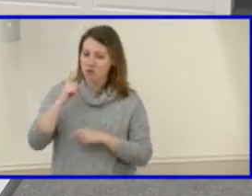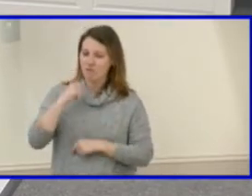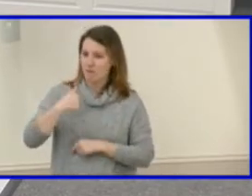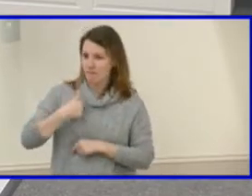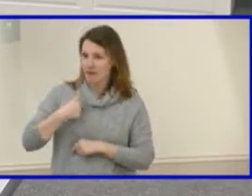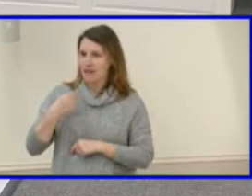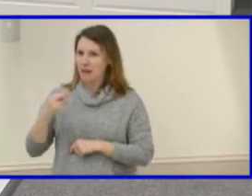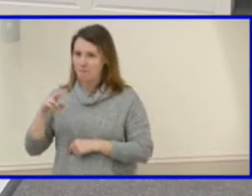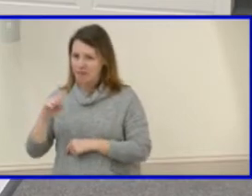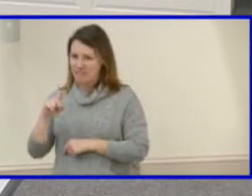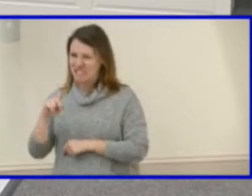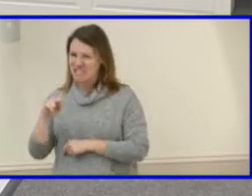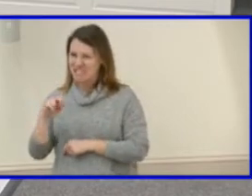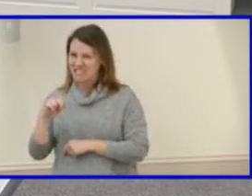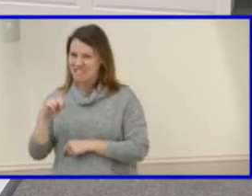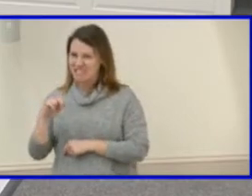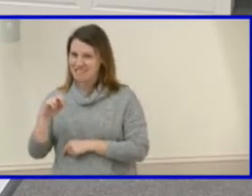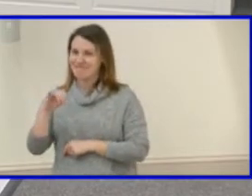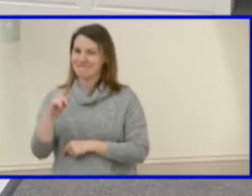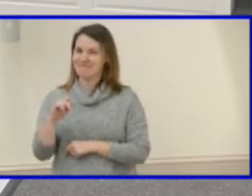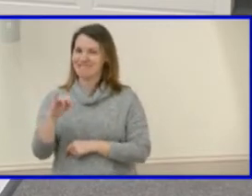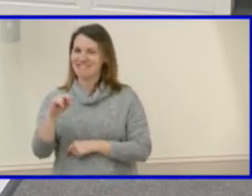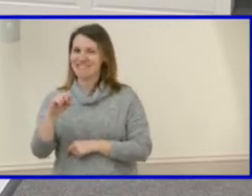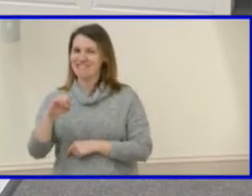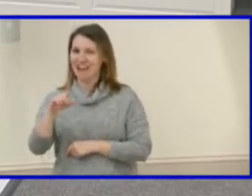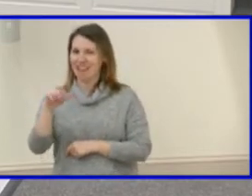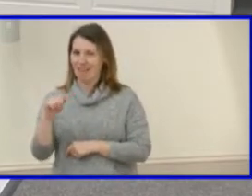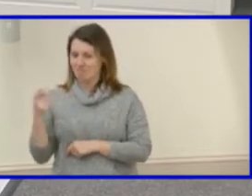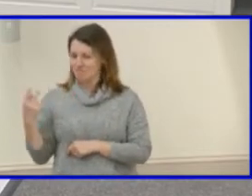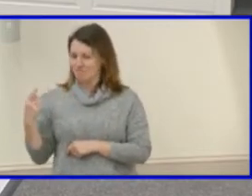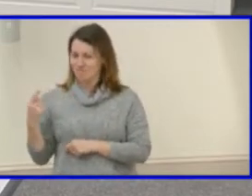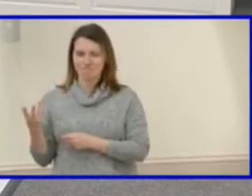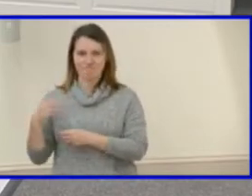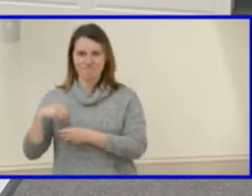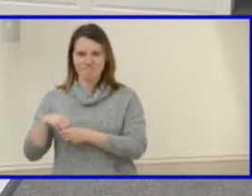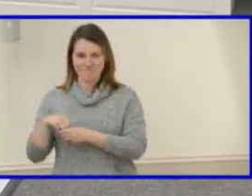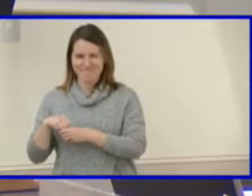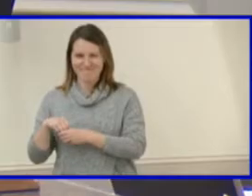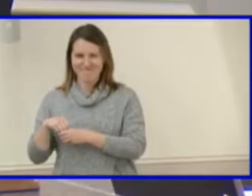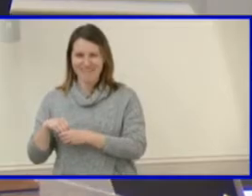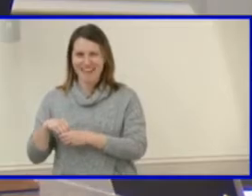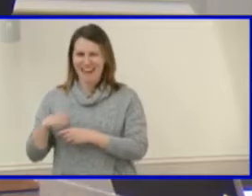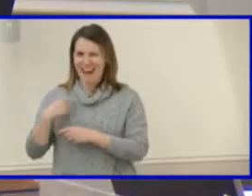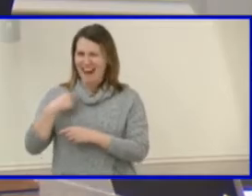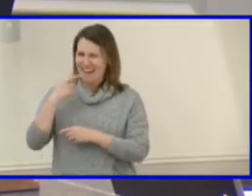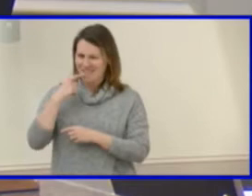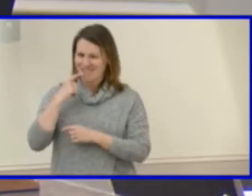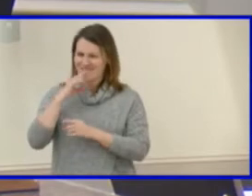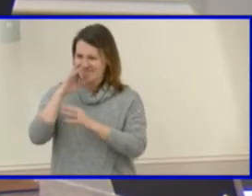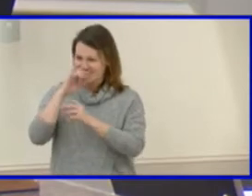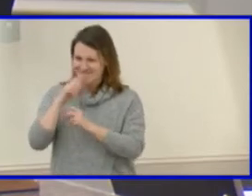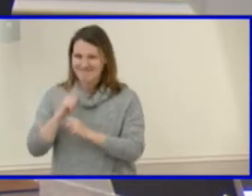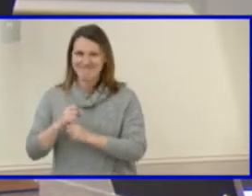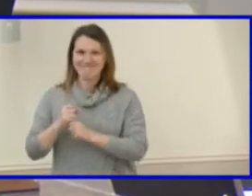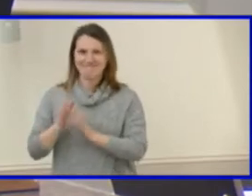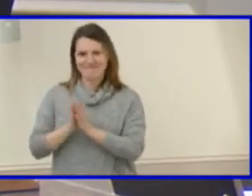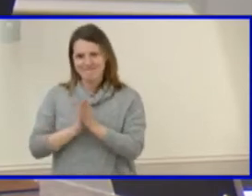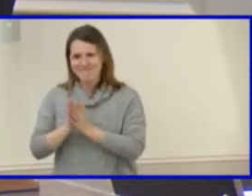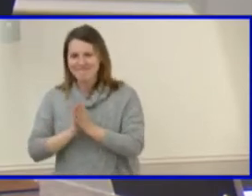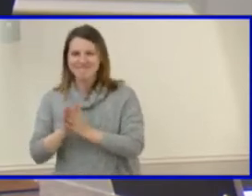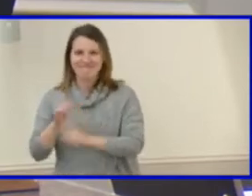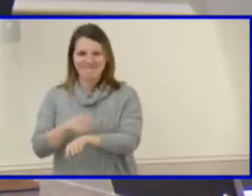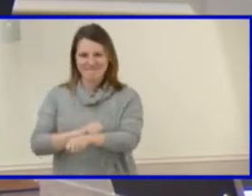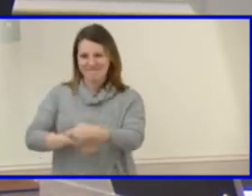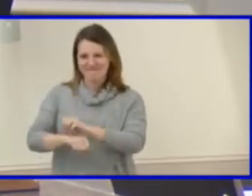I guess it was a little over a month ago. I think she and I both left being really invigorated on being able to be part of this